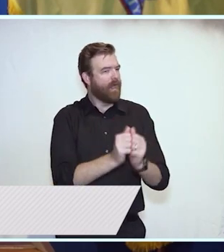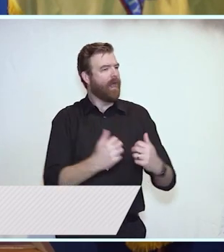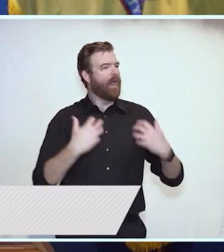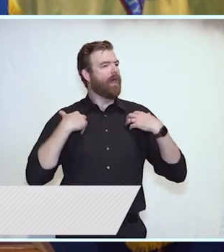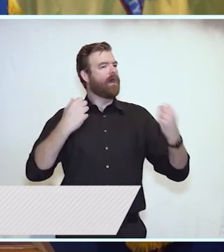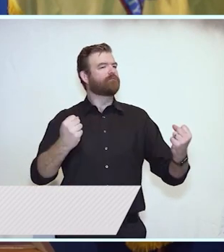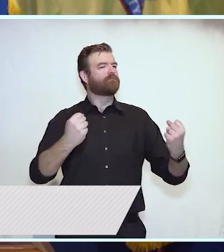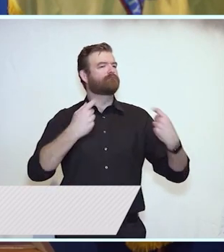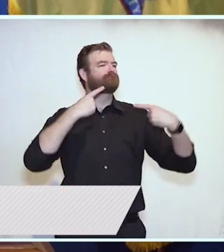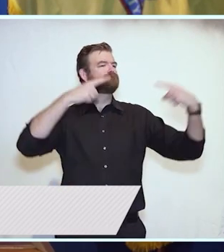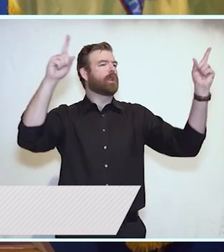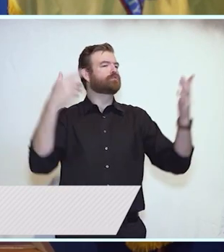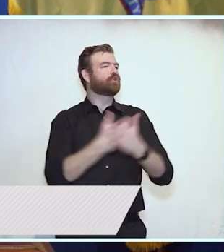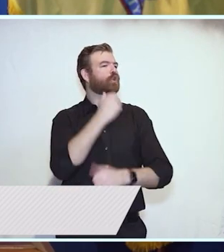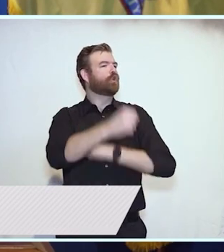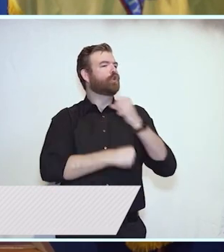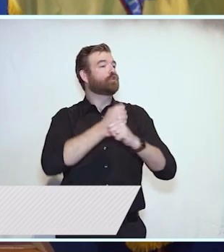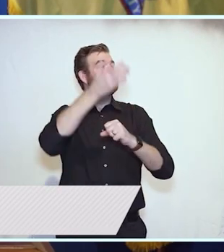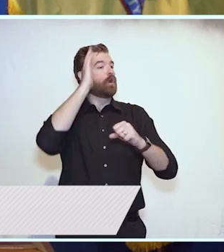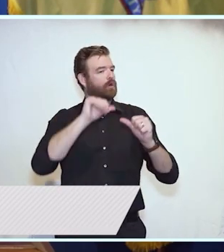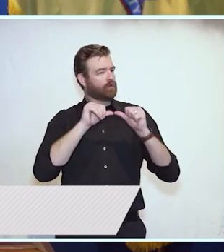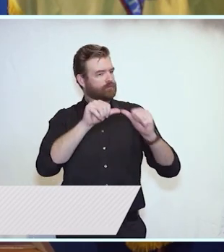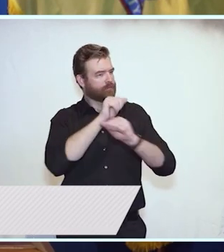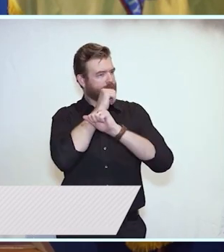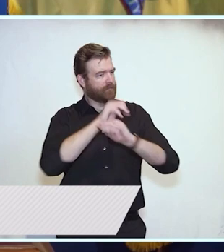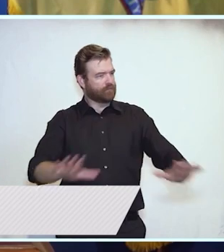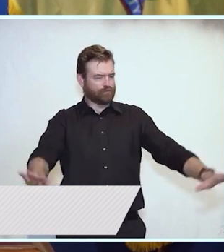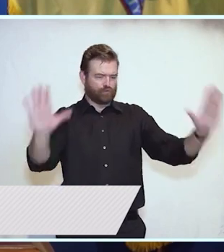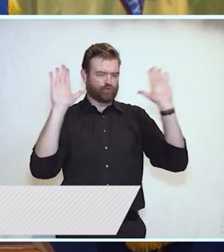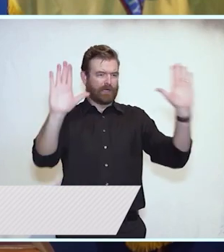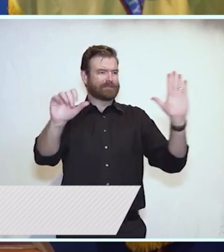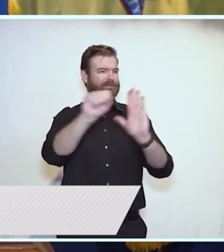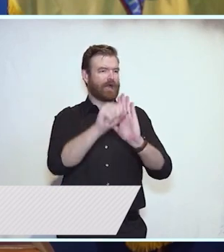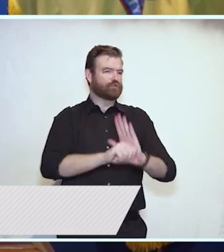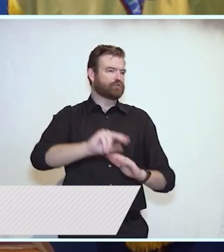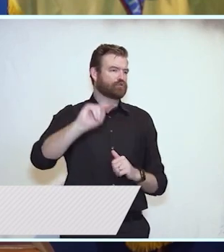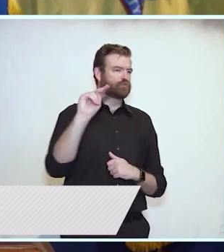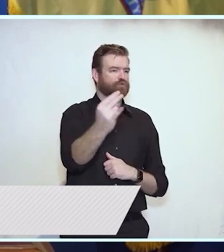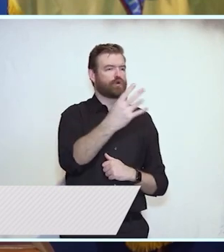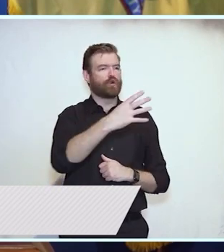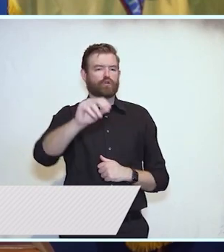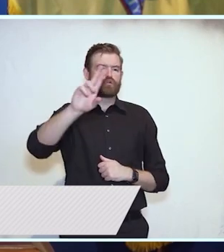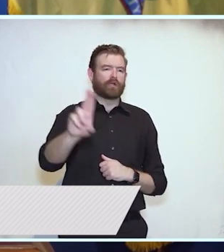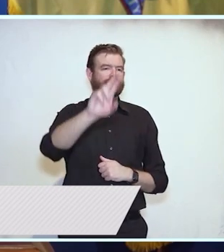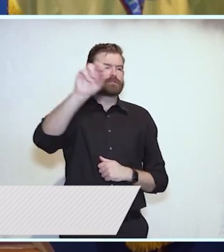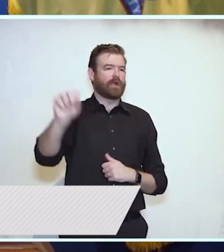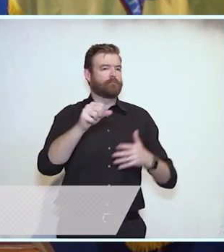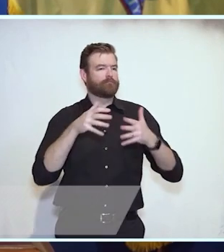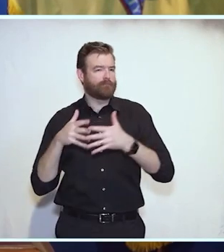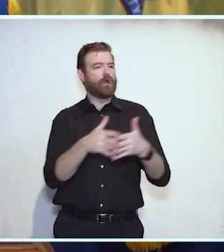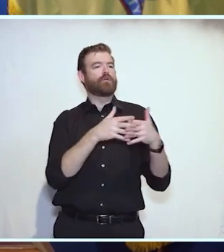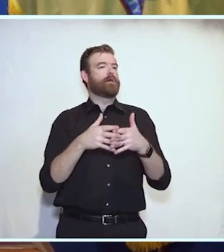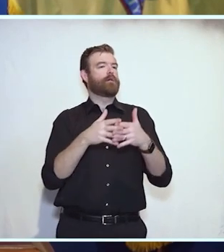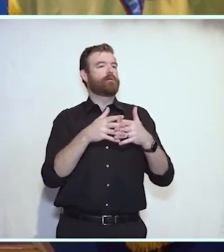new year and may God continue to bless the great state of New Jersey and the United States of America.